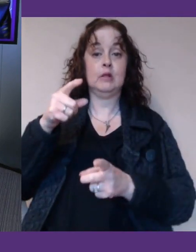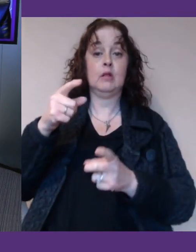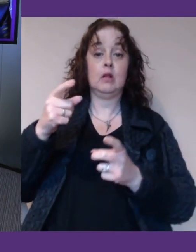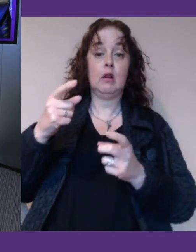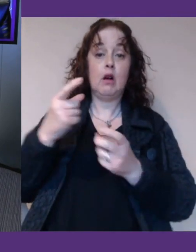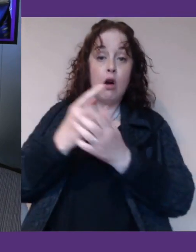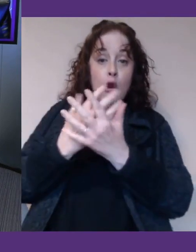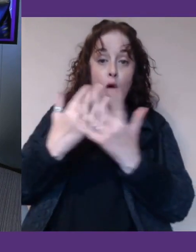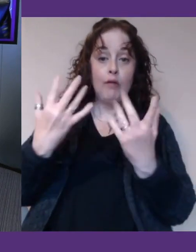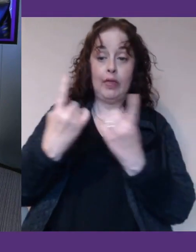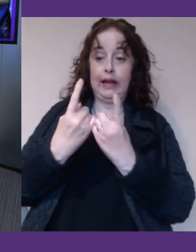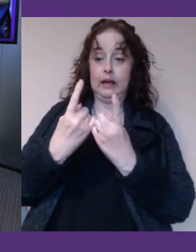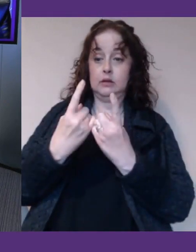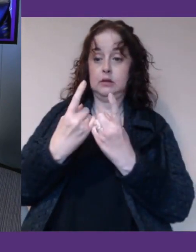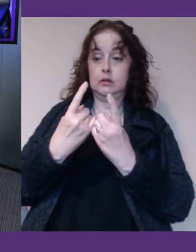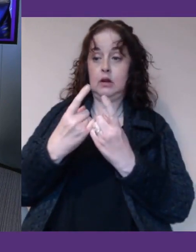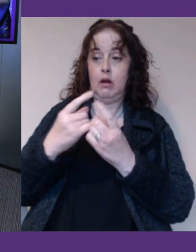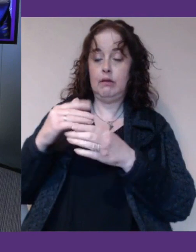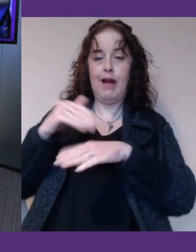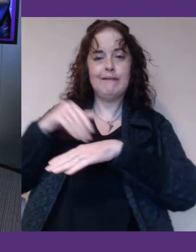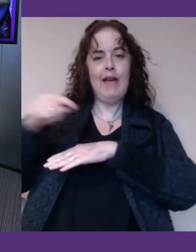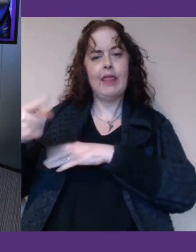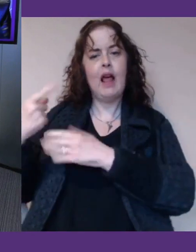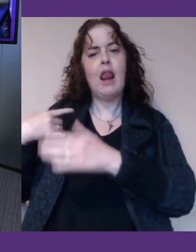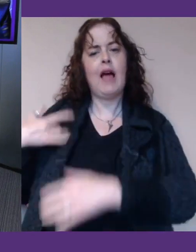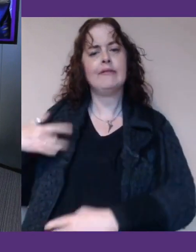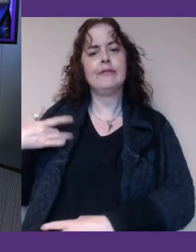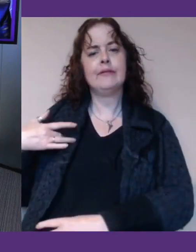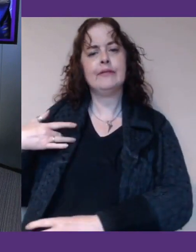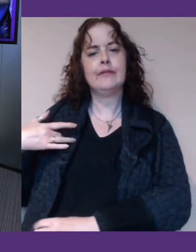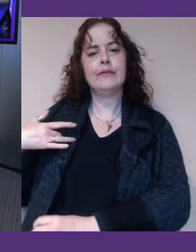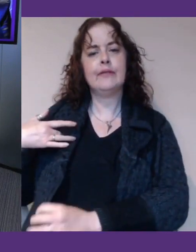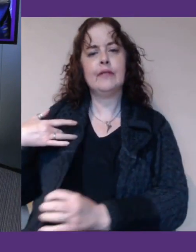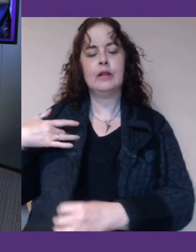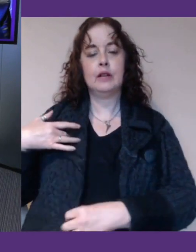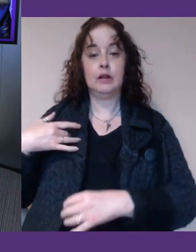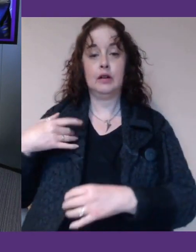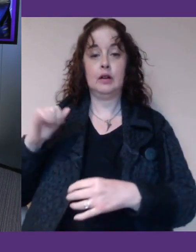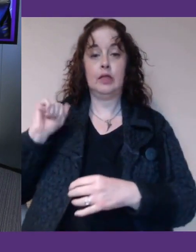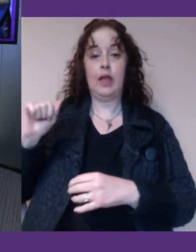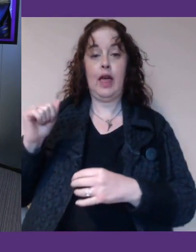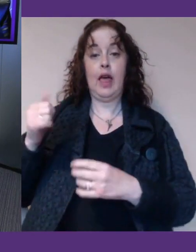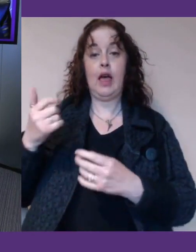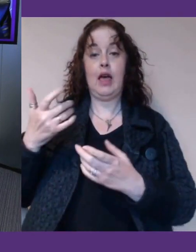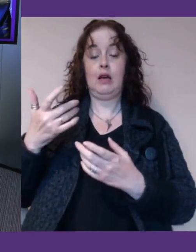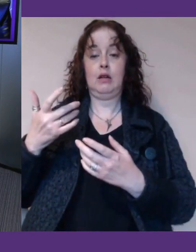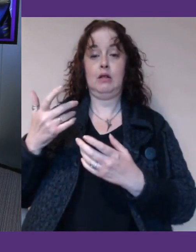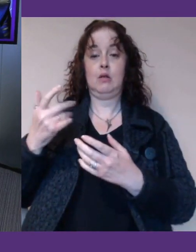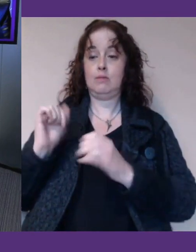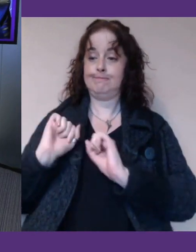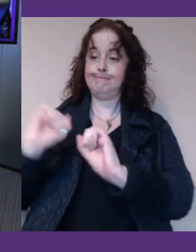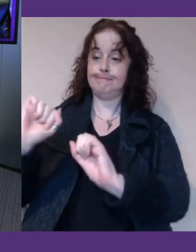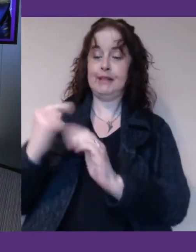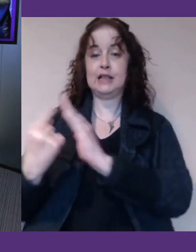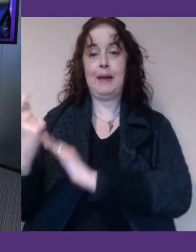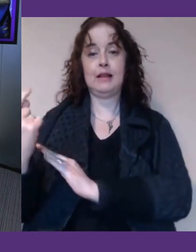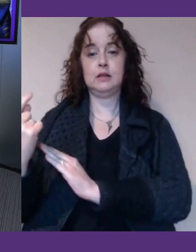together for people's lives. And of course, it does activate their independent, their own independence in a lot of ways. But